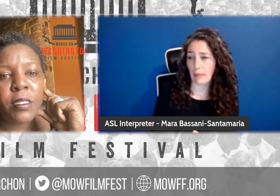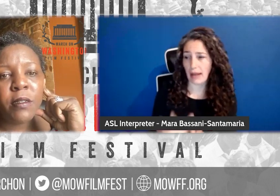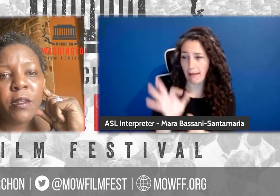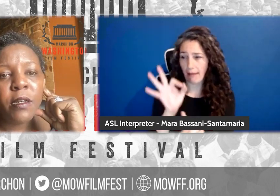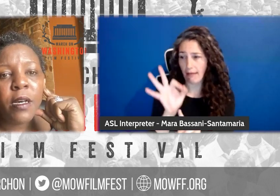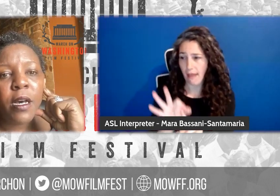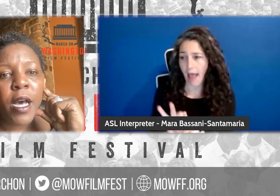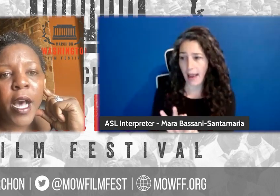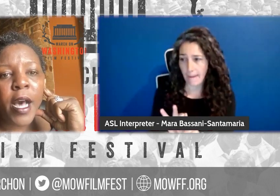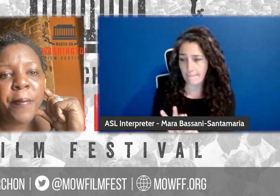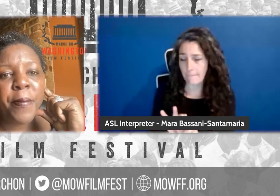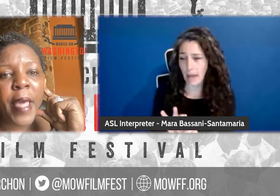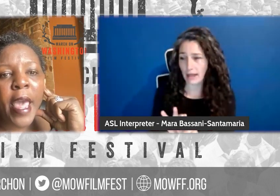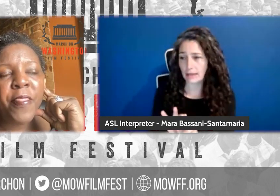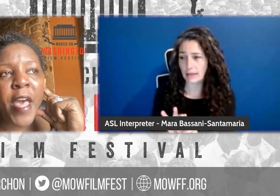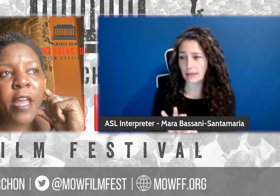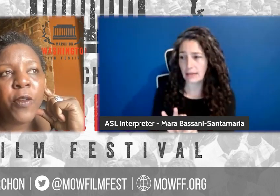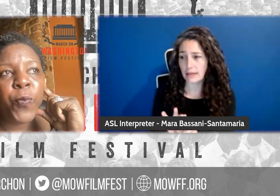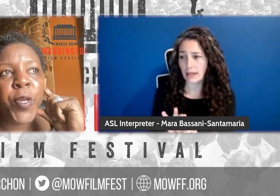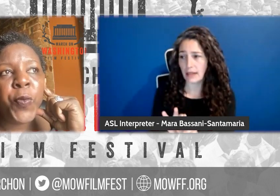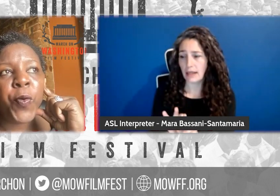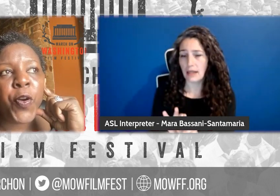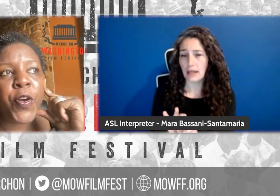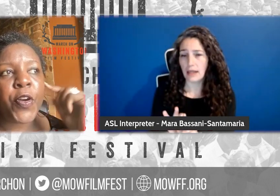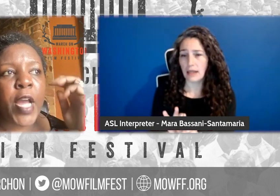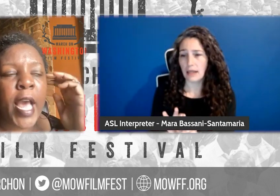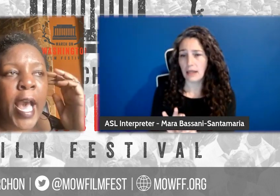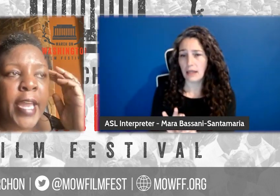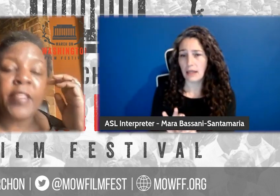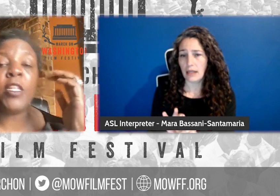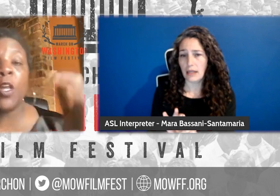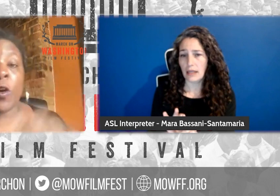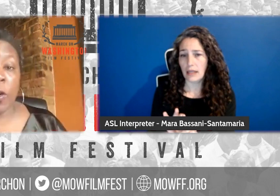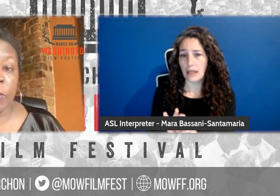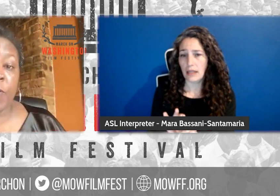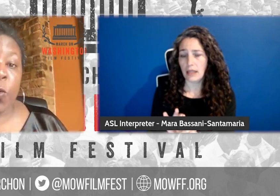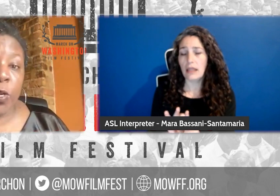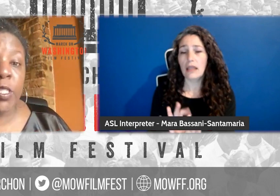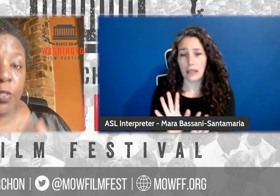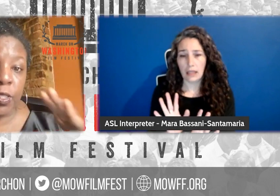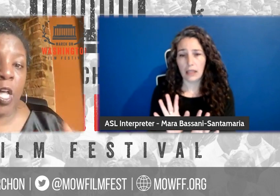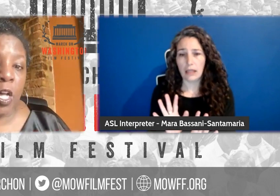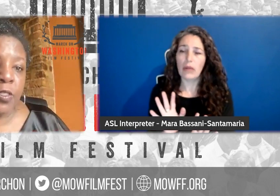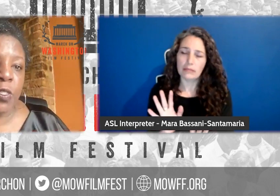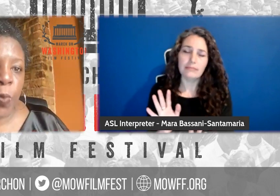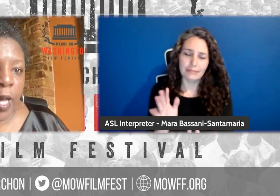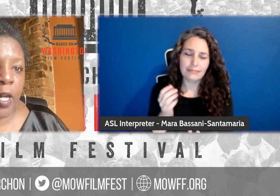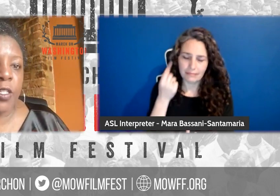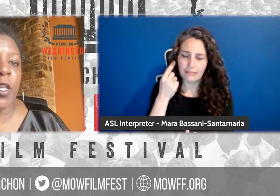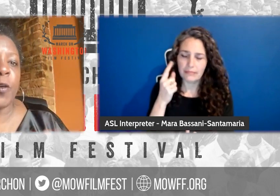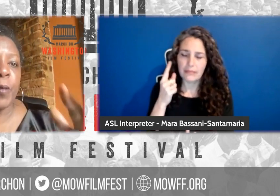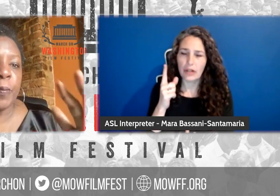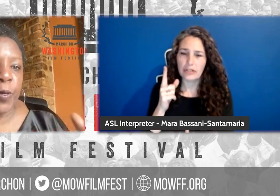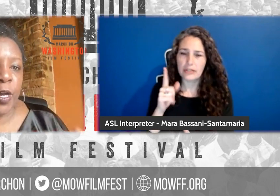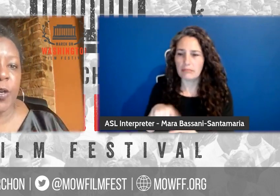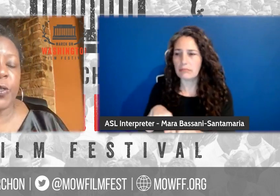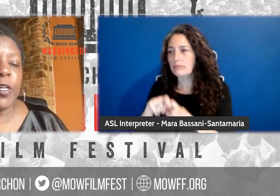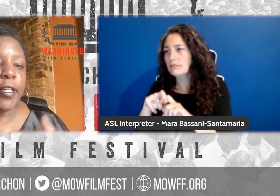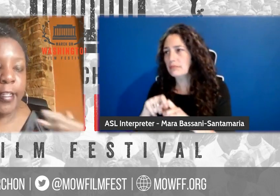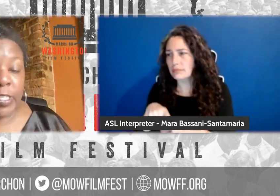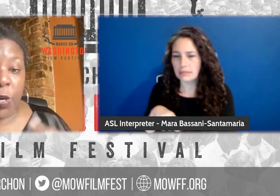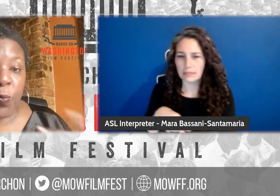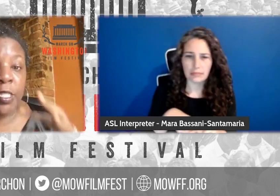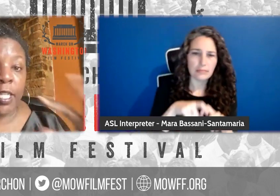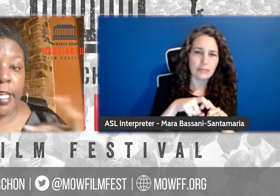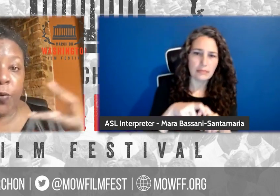months. Um, and then we were at, and then, you know, of course there's lulls as well, you know, people go,